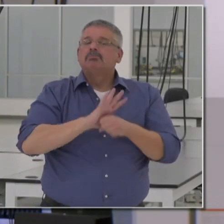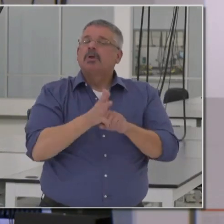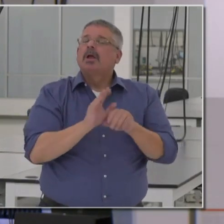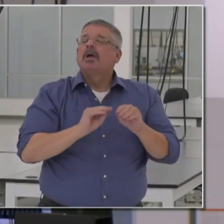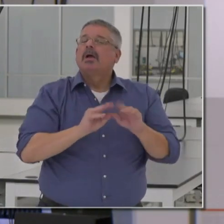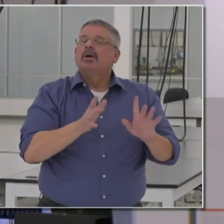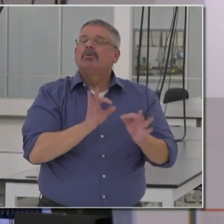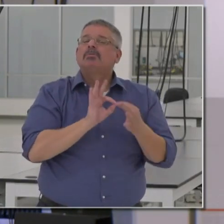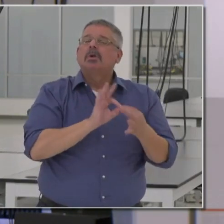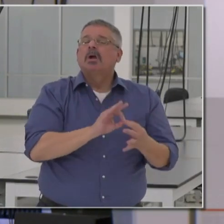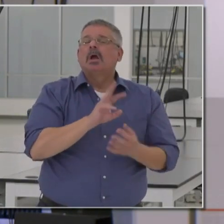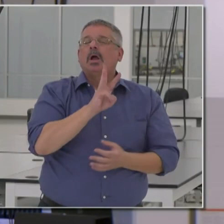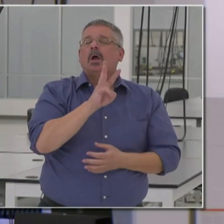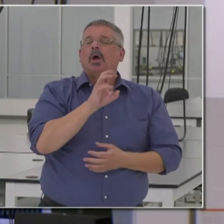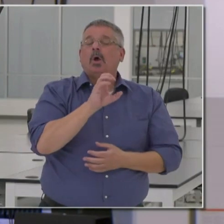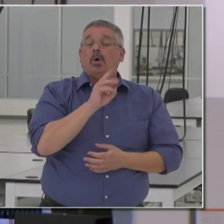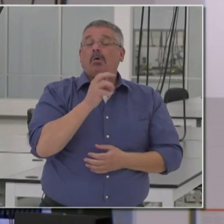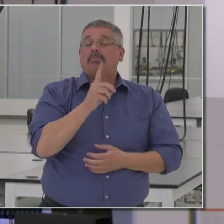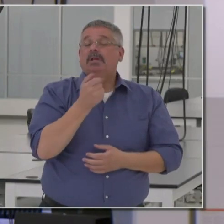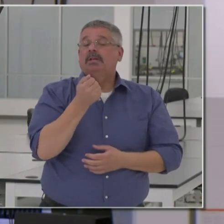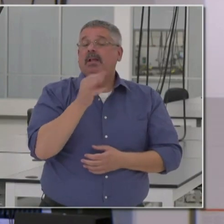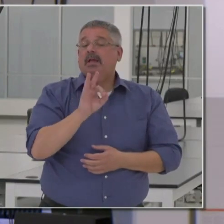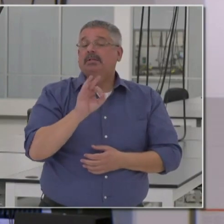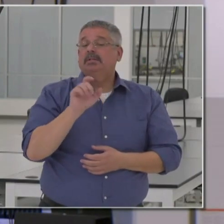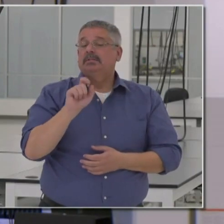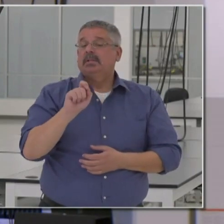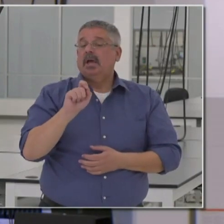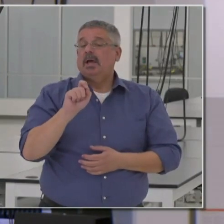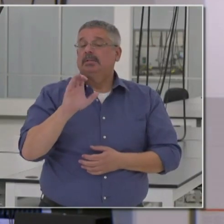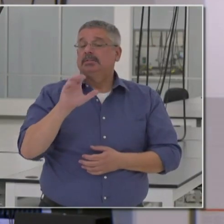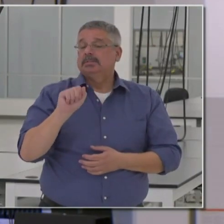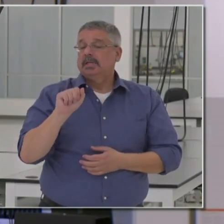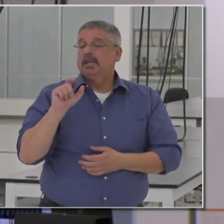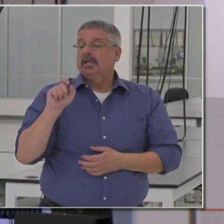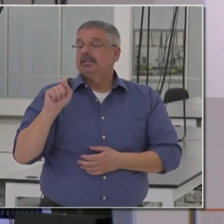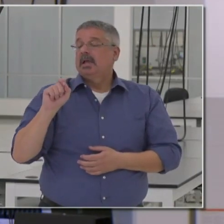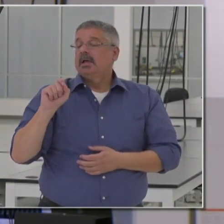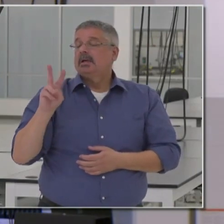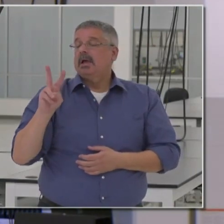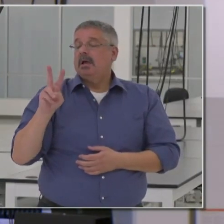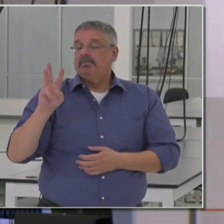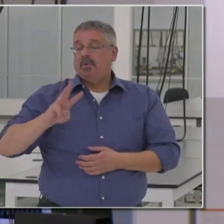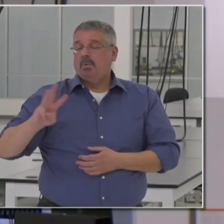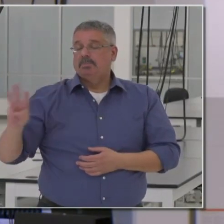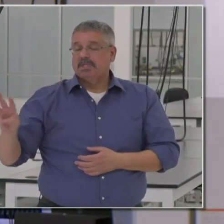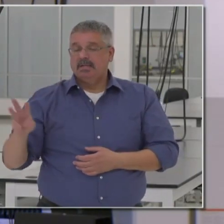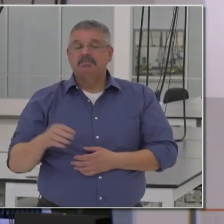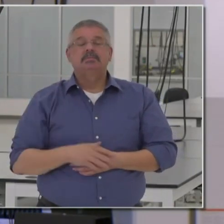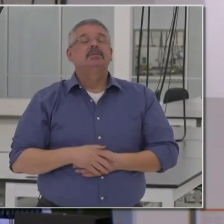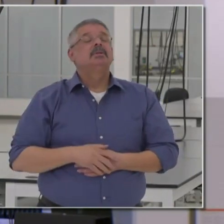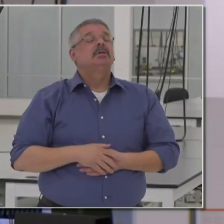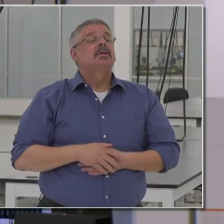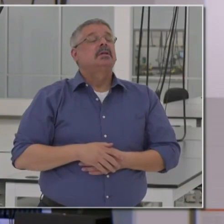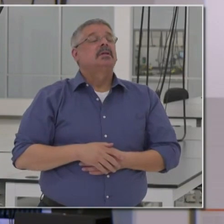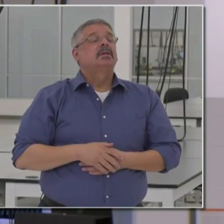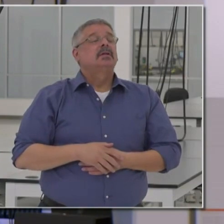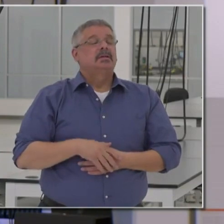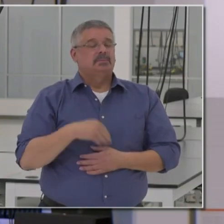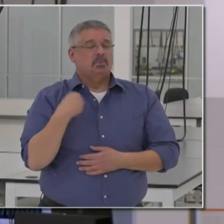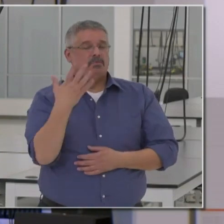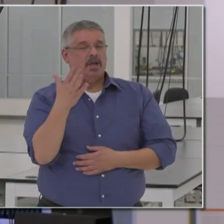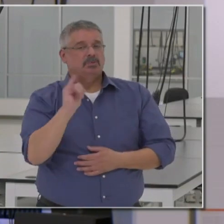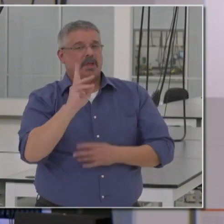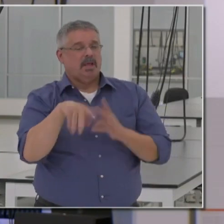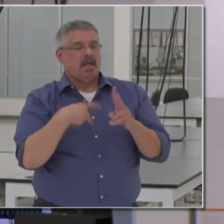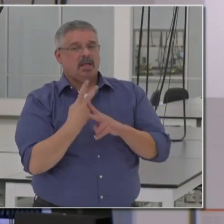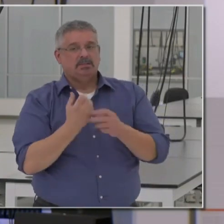Go to that COVID19.ca.gov website. COVID19.ca.gov website provide you